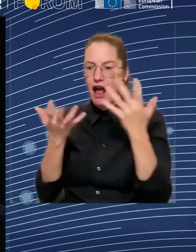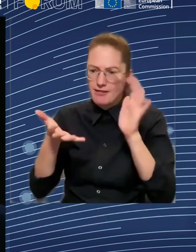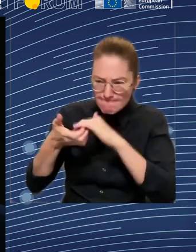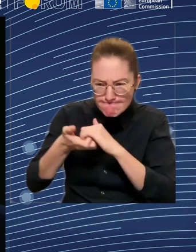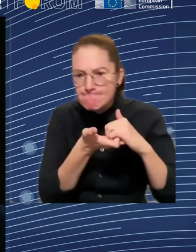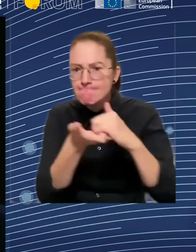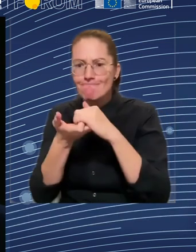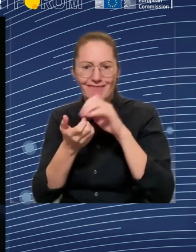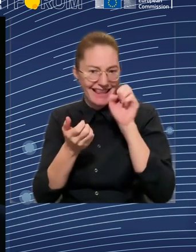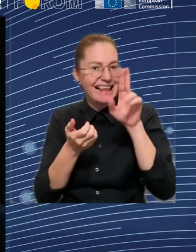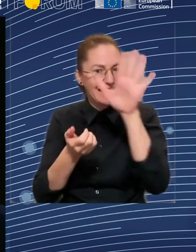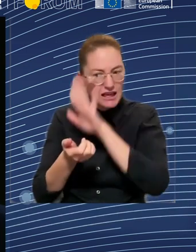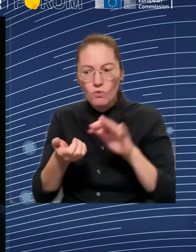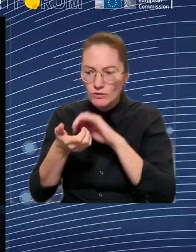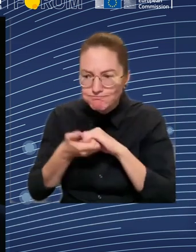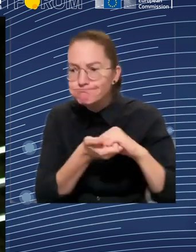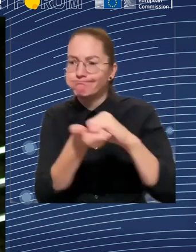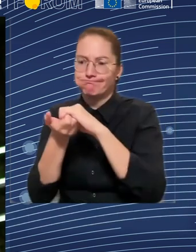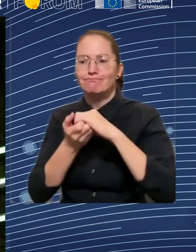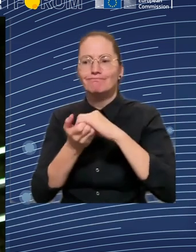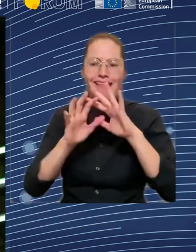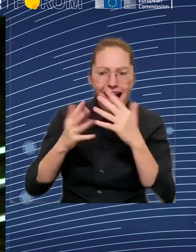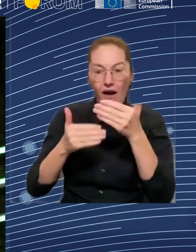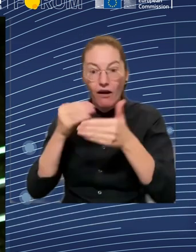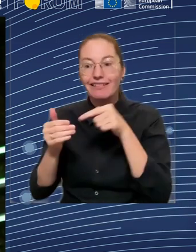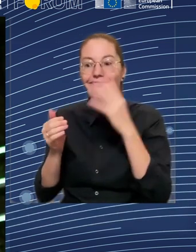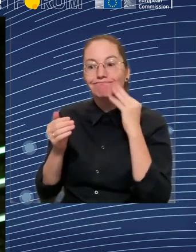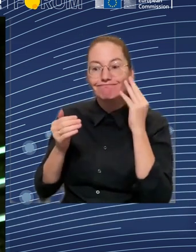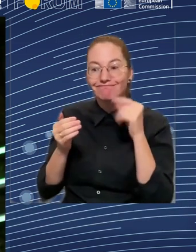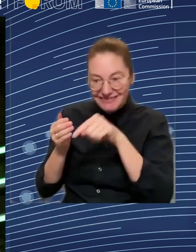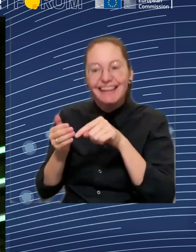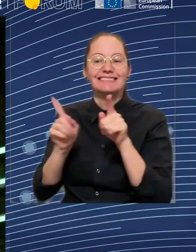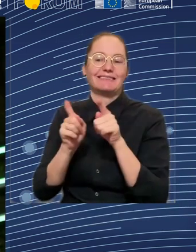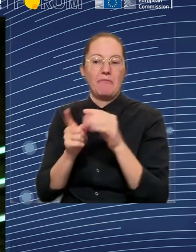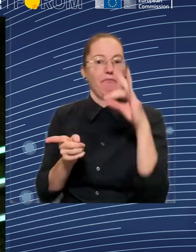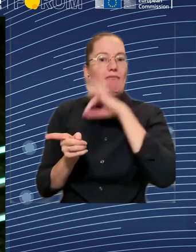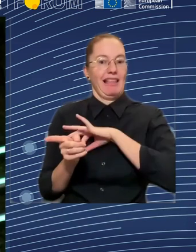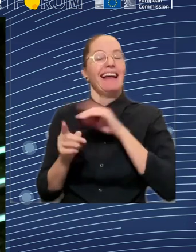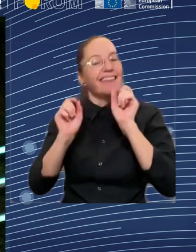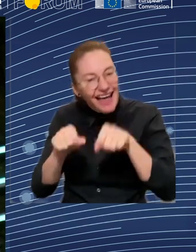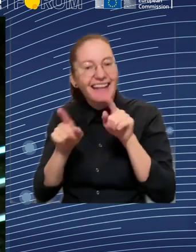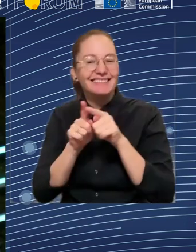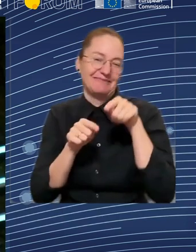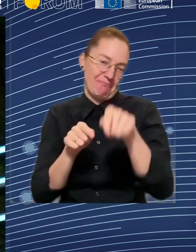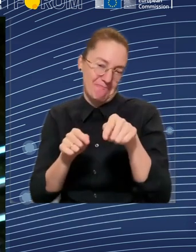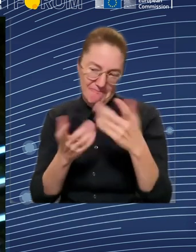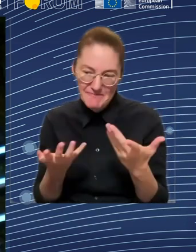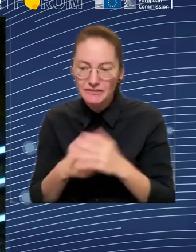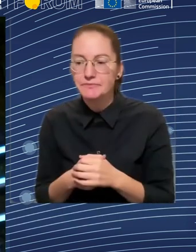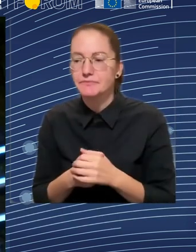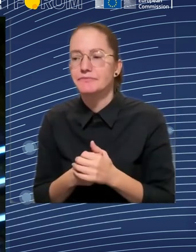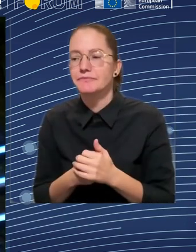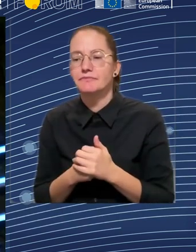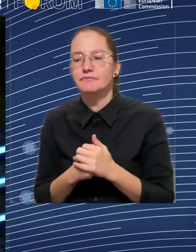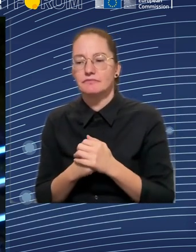how we could indeed, not reinventing the wheel, but see how we can granularly modify